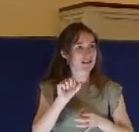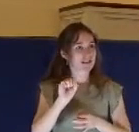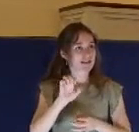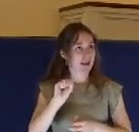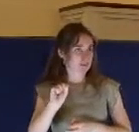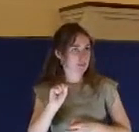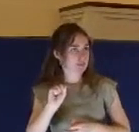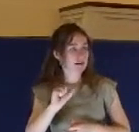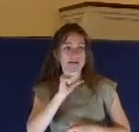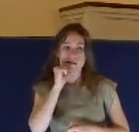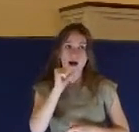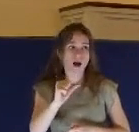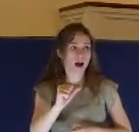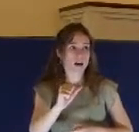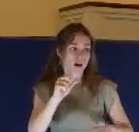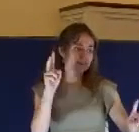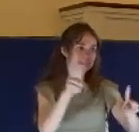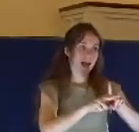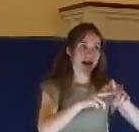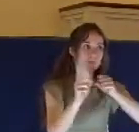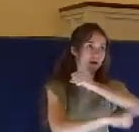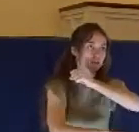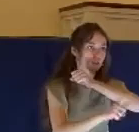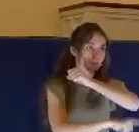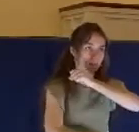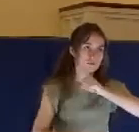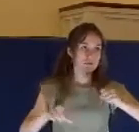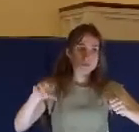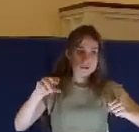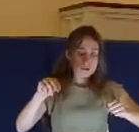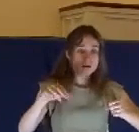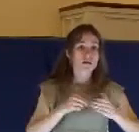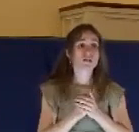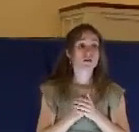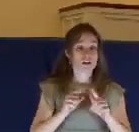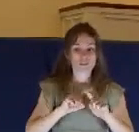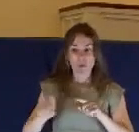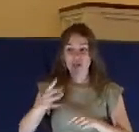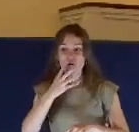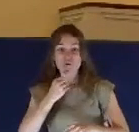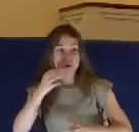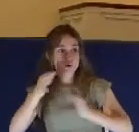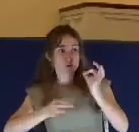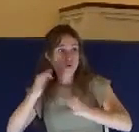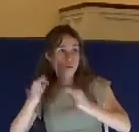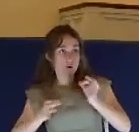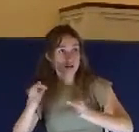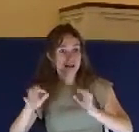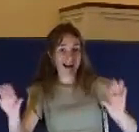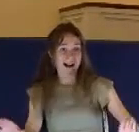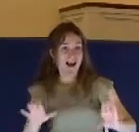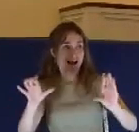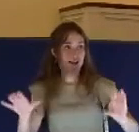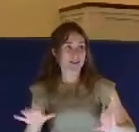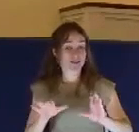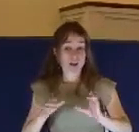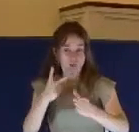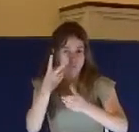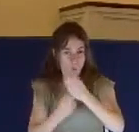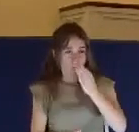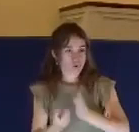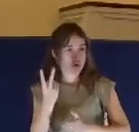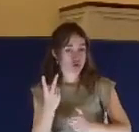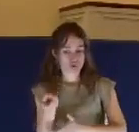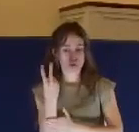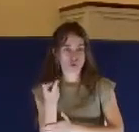what we see in this passage is that the Sanhedrin is acting both as prosecutor and as judge. Look at